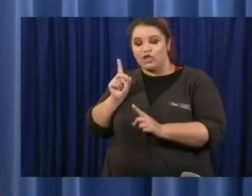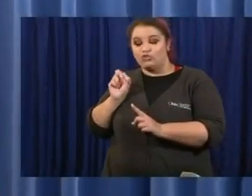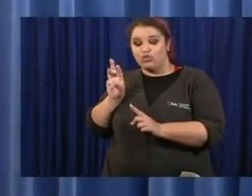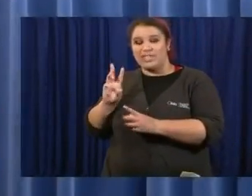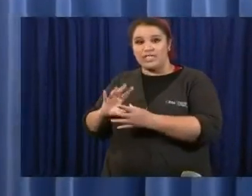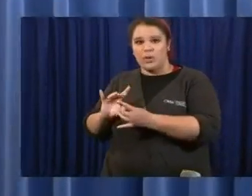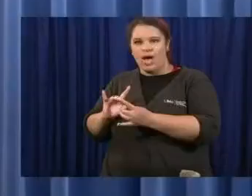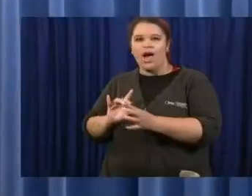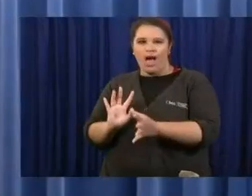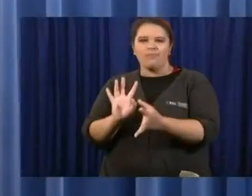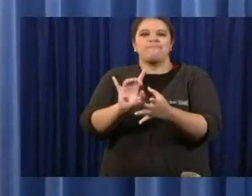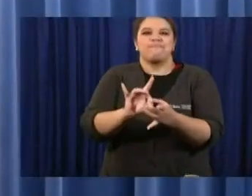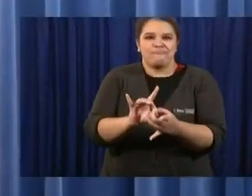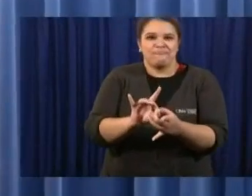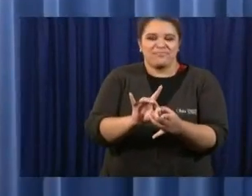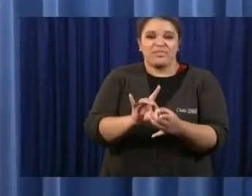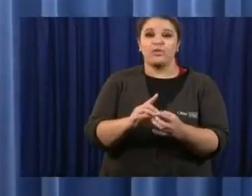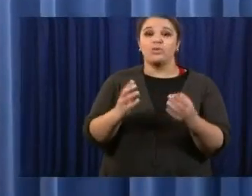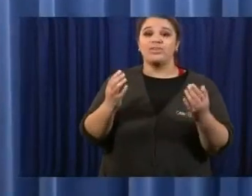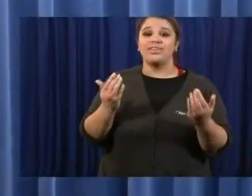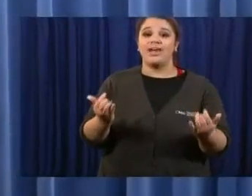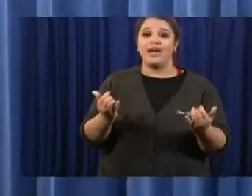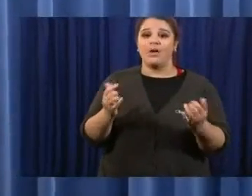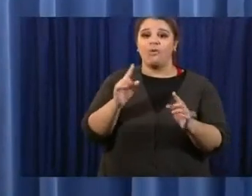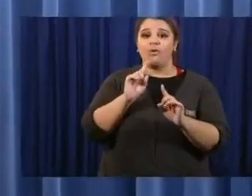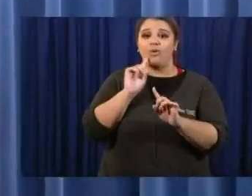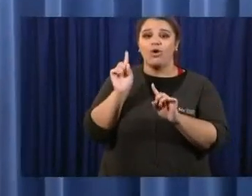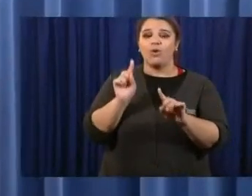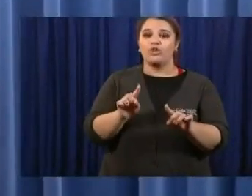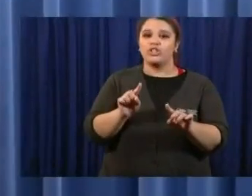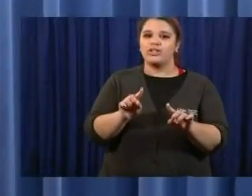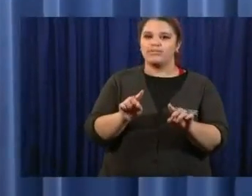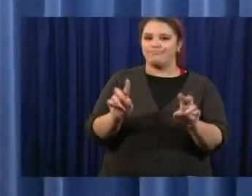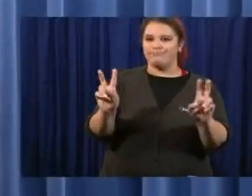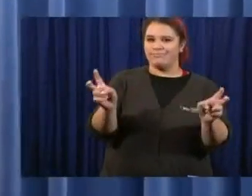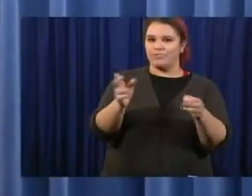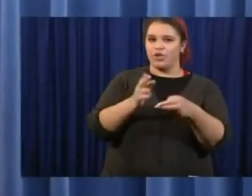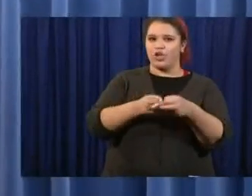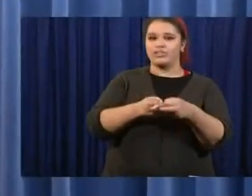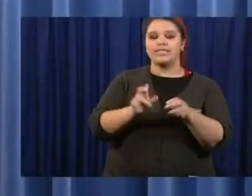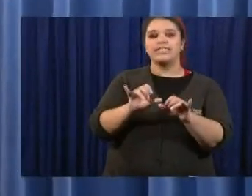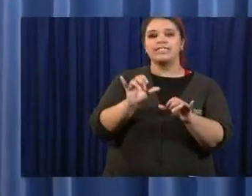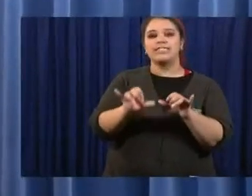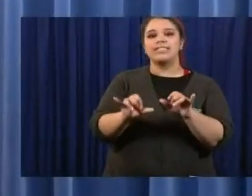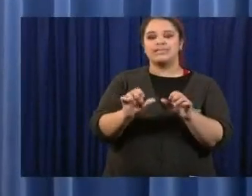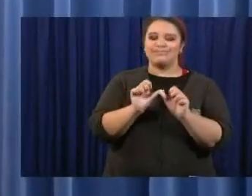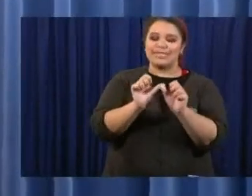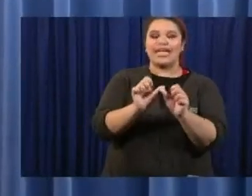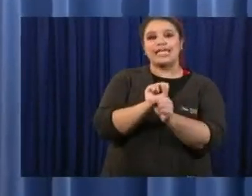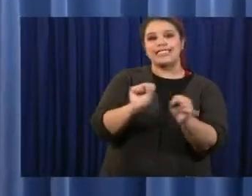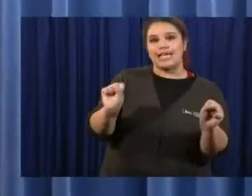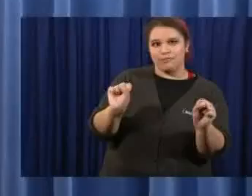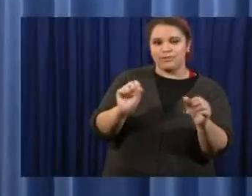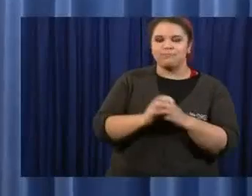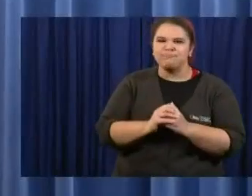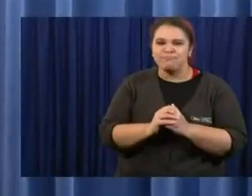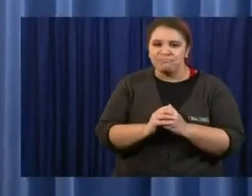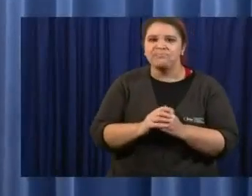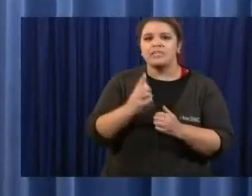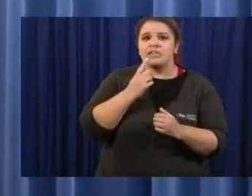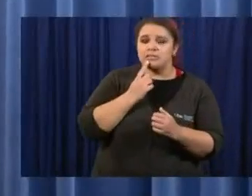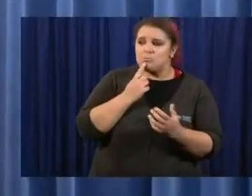order allows you to go out and participate on, in things that are open, like, um, you know, going to work if it's open,